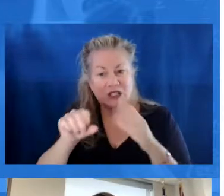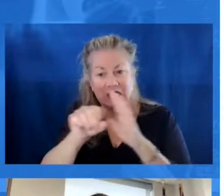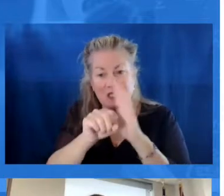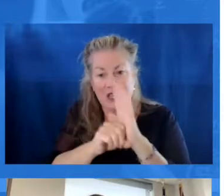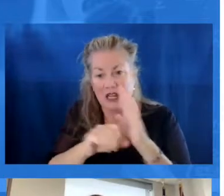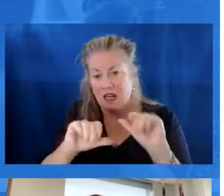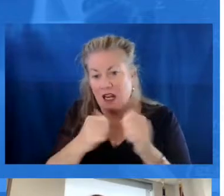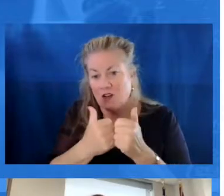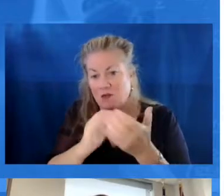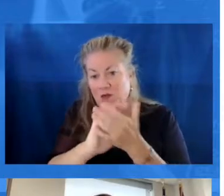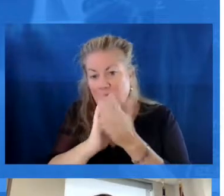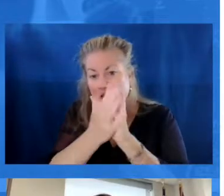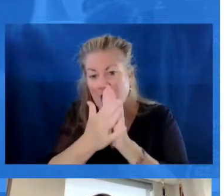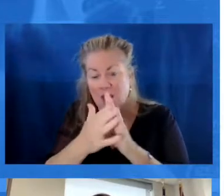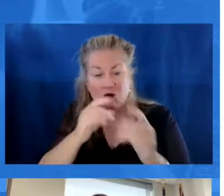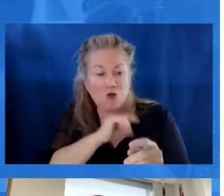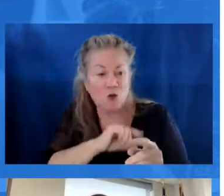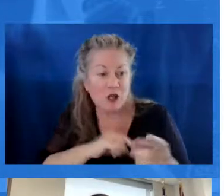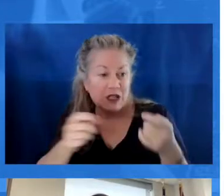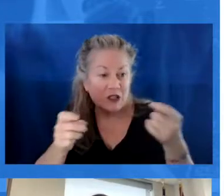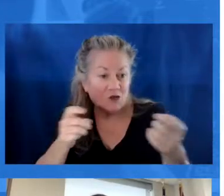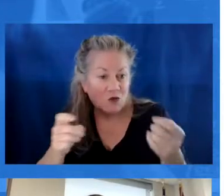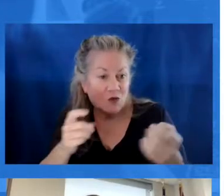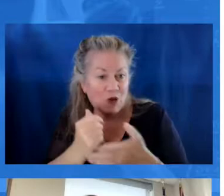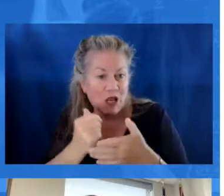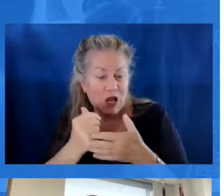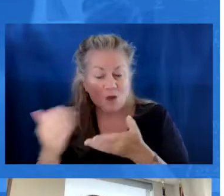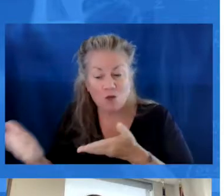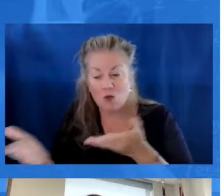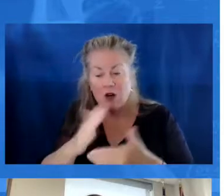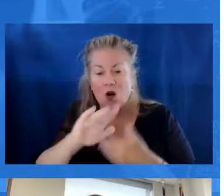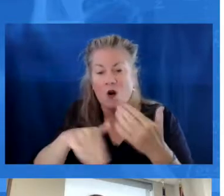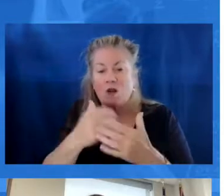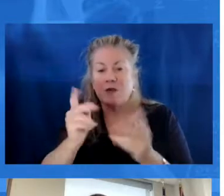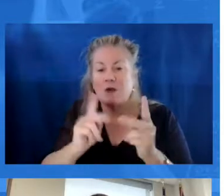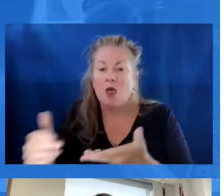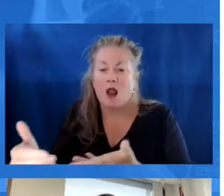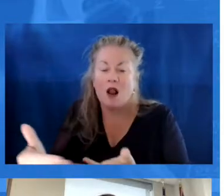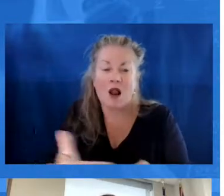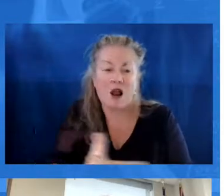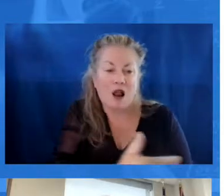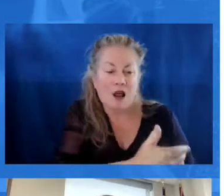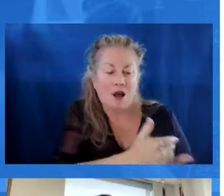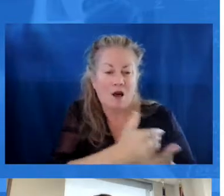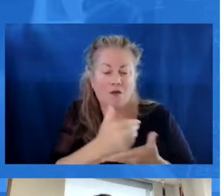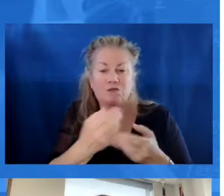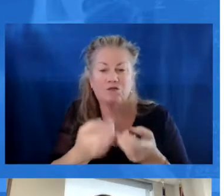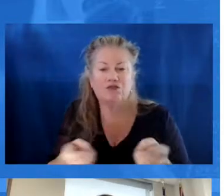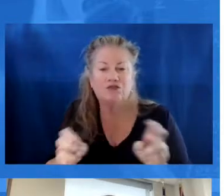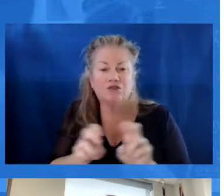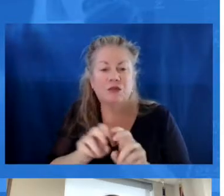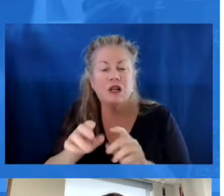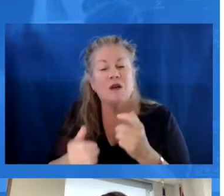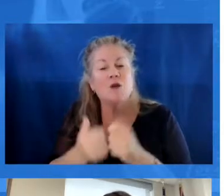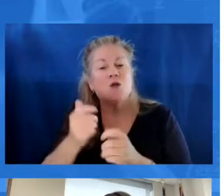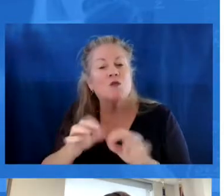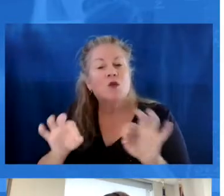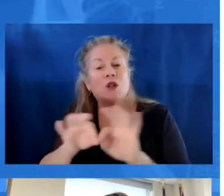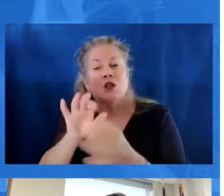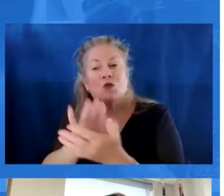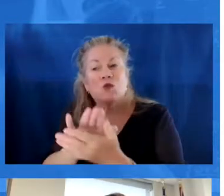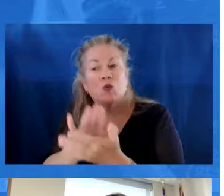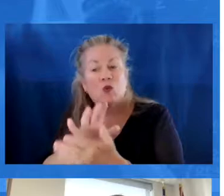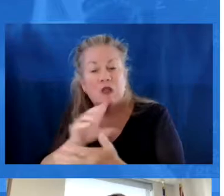The state agency, which becomes the quality control and helping to bring all of these folks together. And then most importantly, our schools and